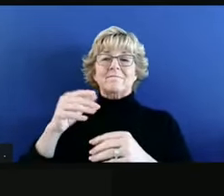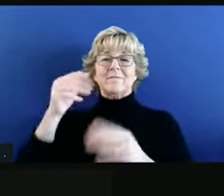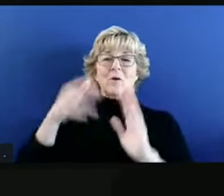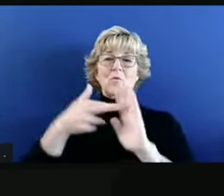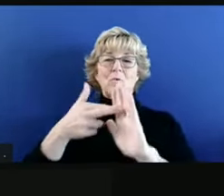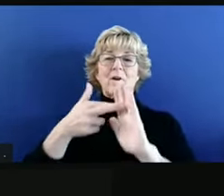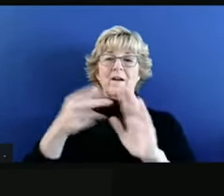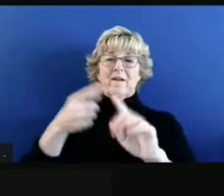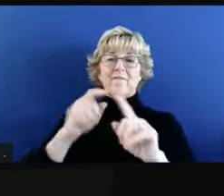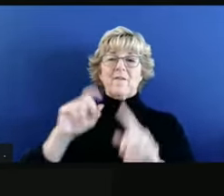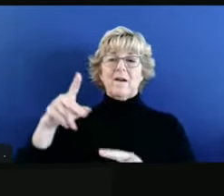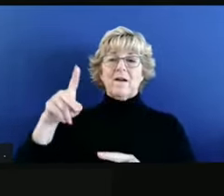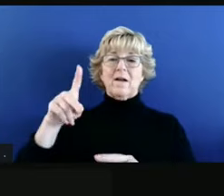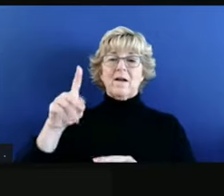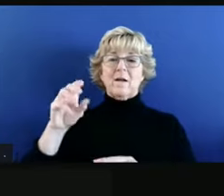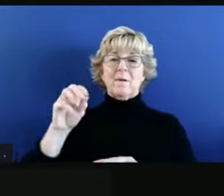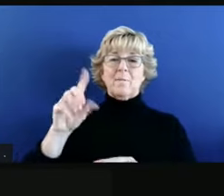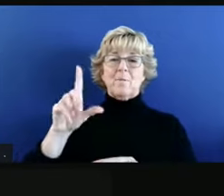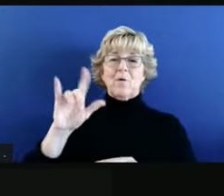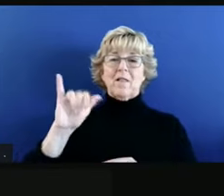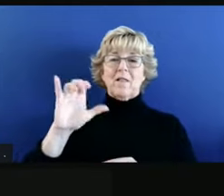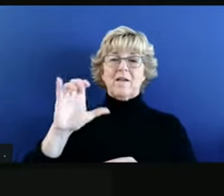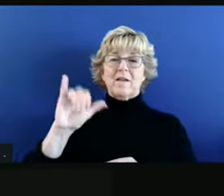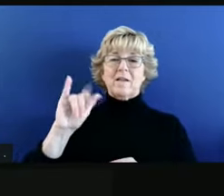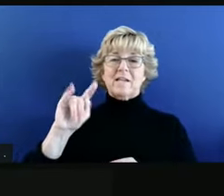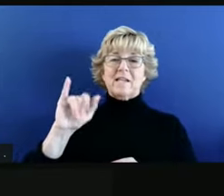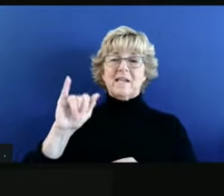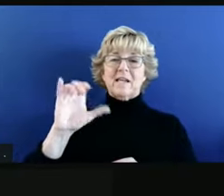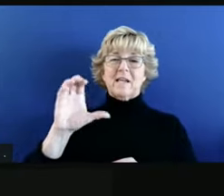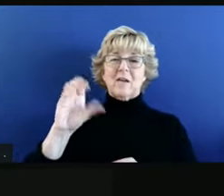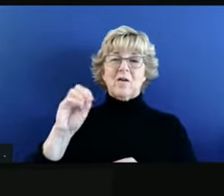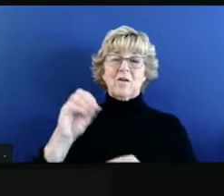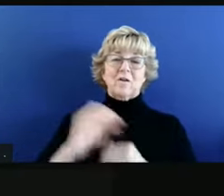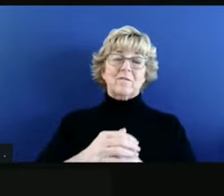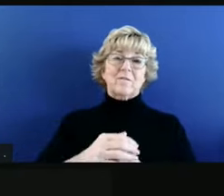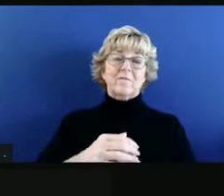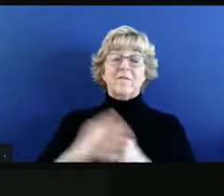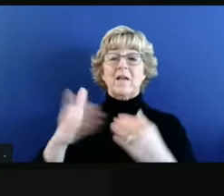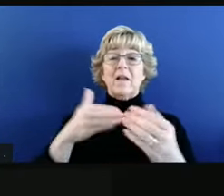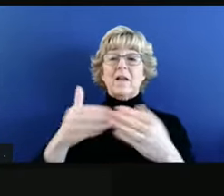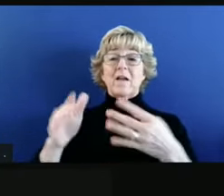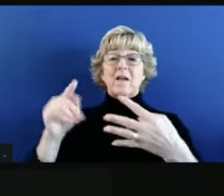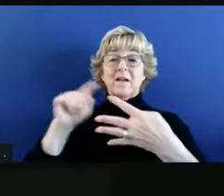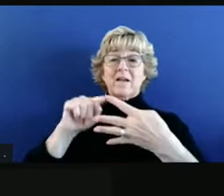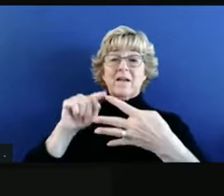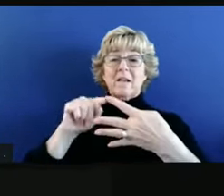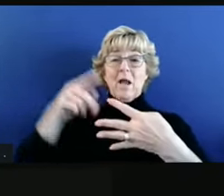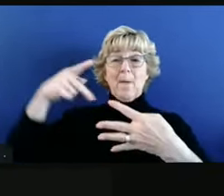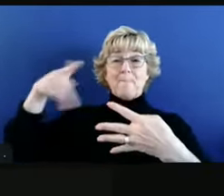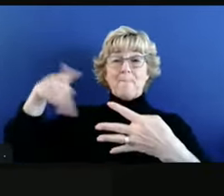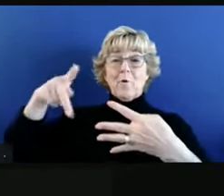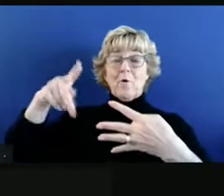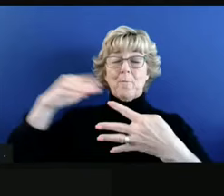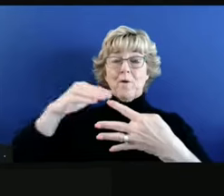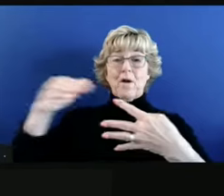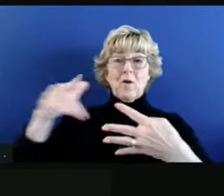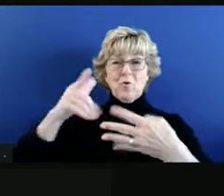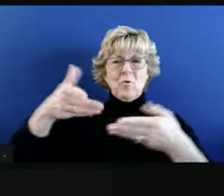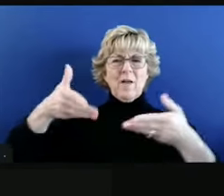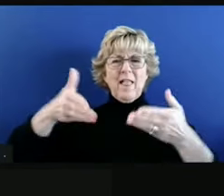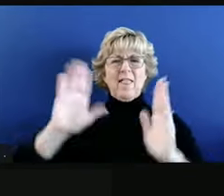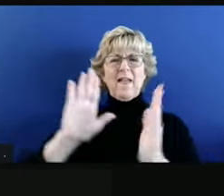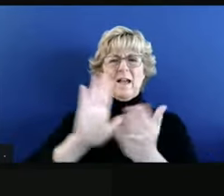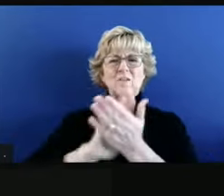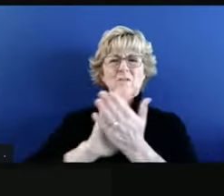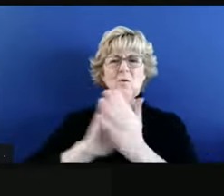Hi, Dr. Galli. I wanted to ask, even in Purple Tear, you've allowed schools that are open to stay open. And